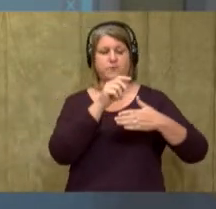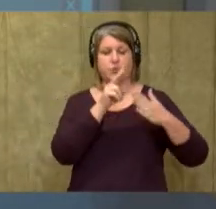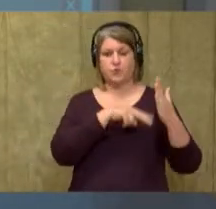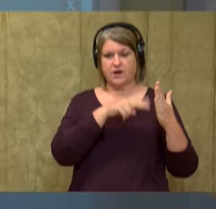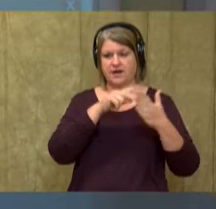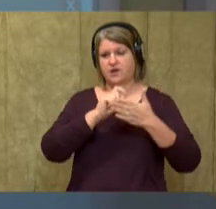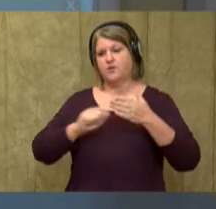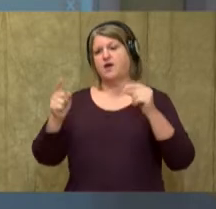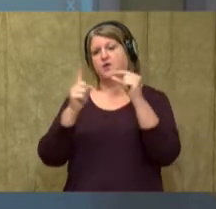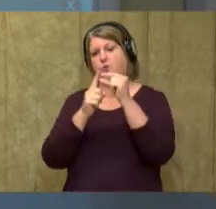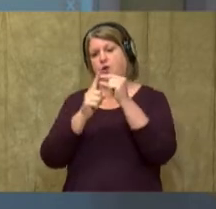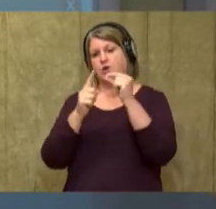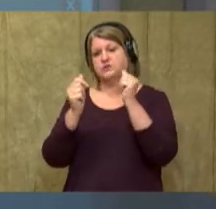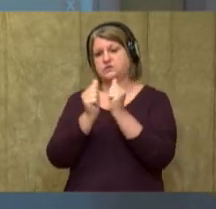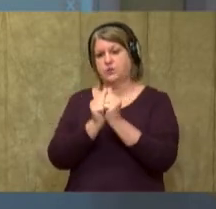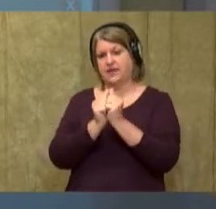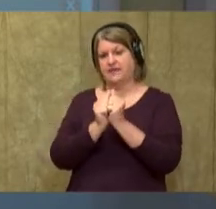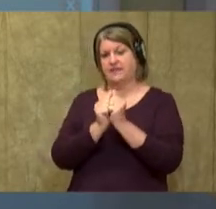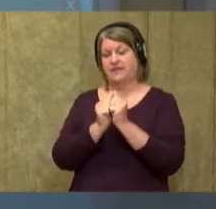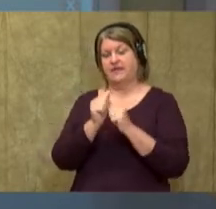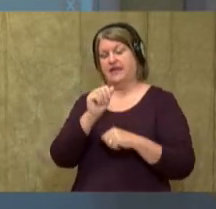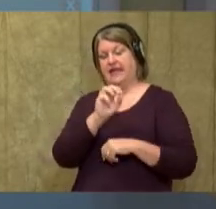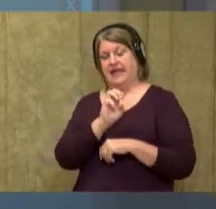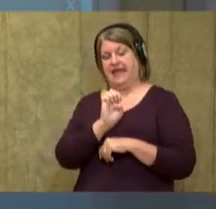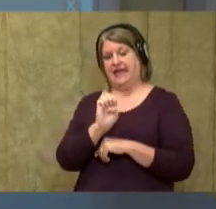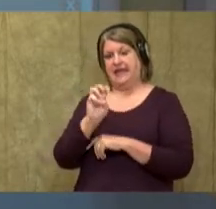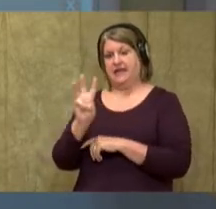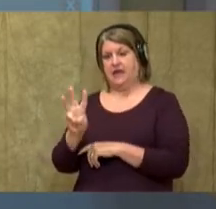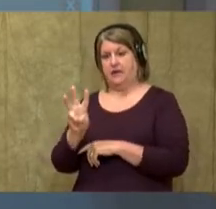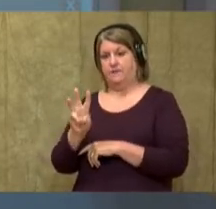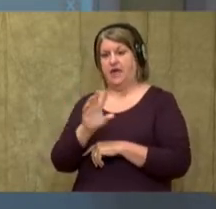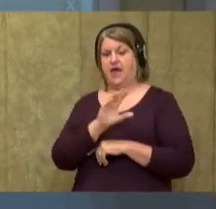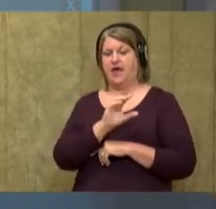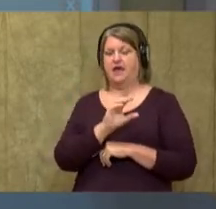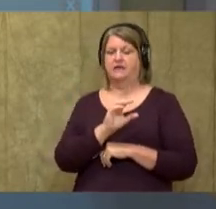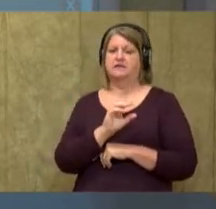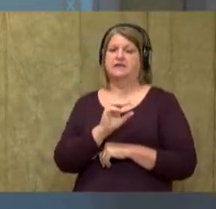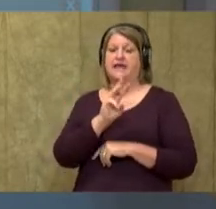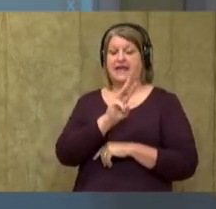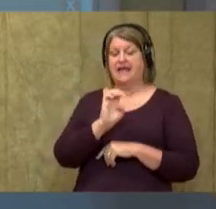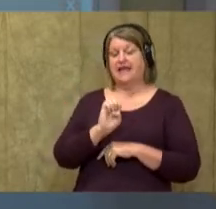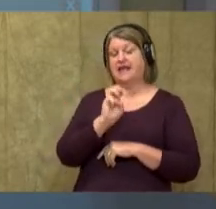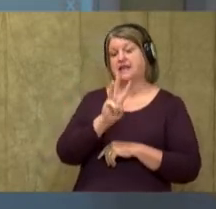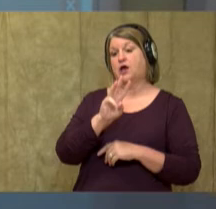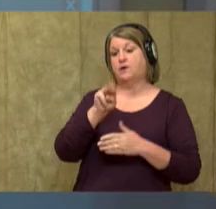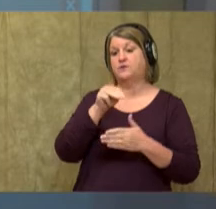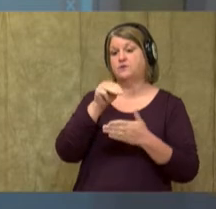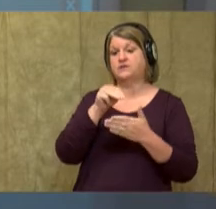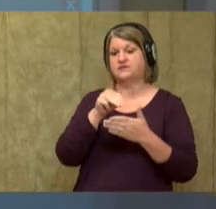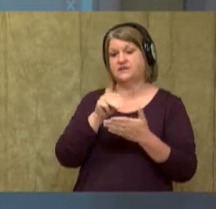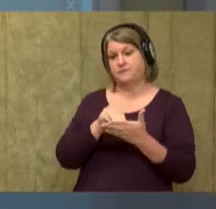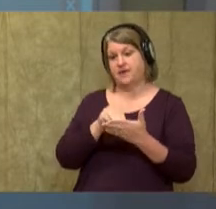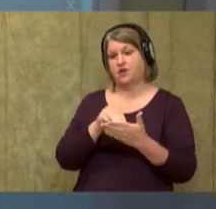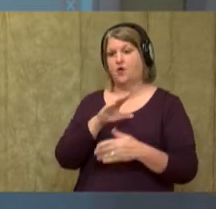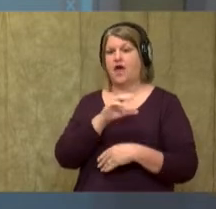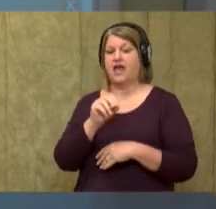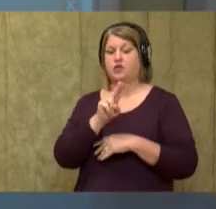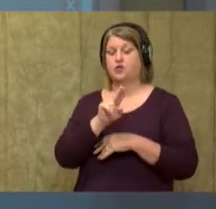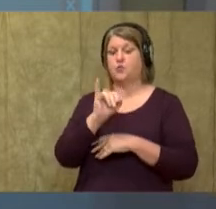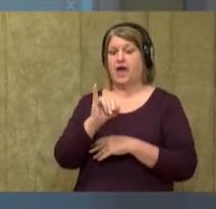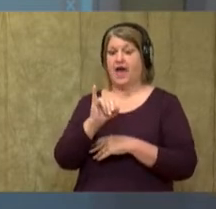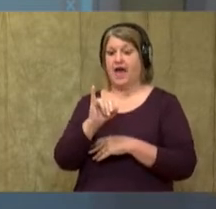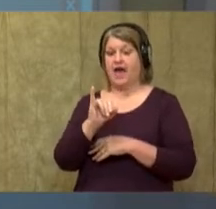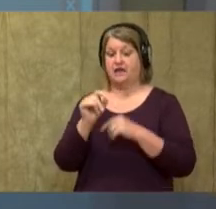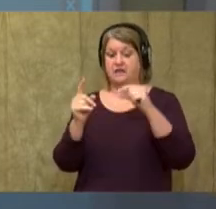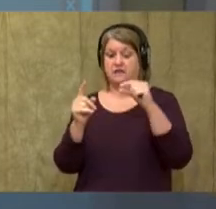Remember, E-W goes at the end of words and U-I is in the middle. Continue practicing reading and writing